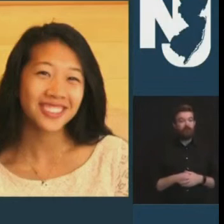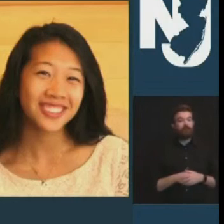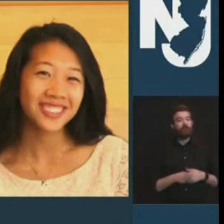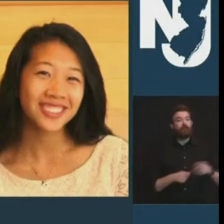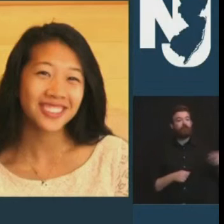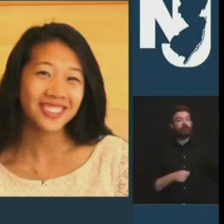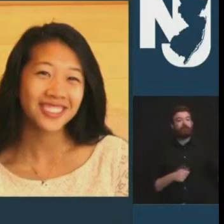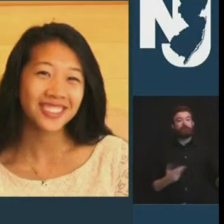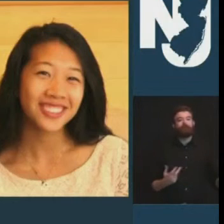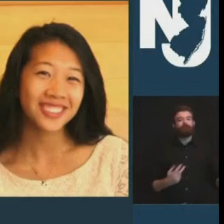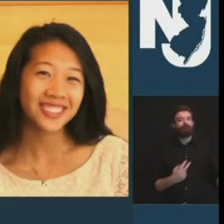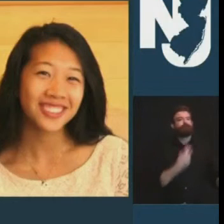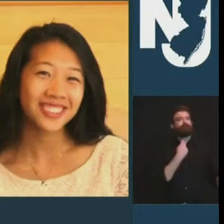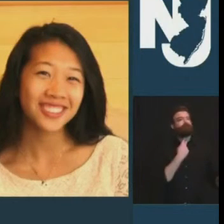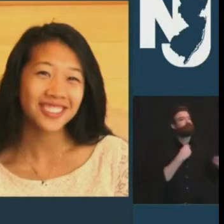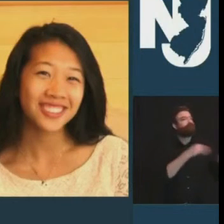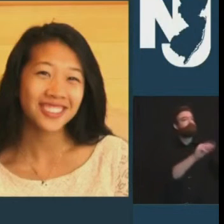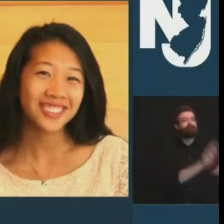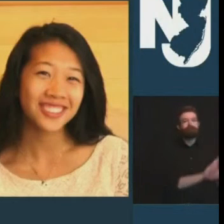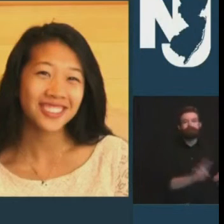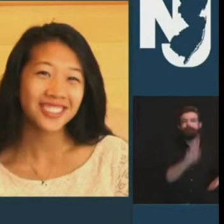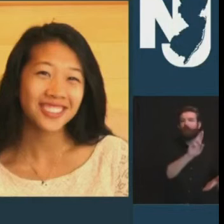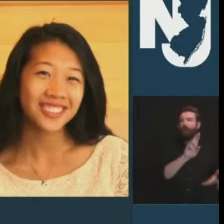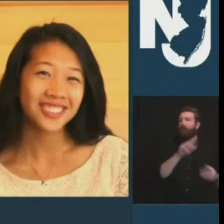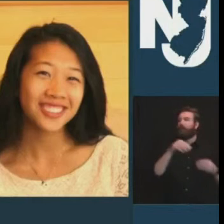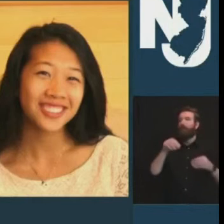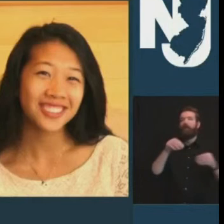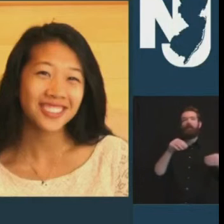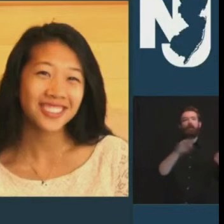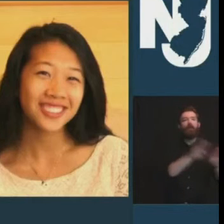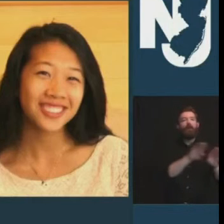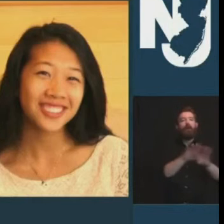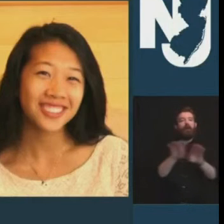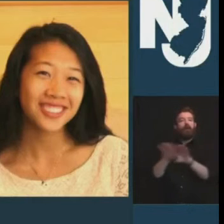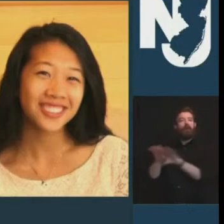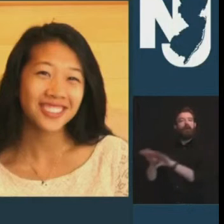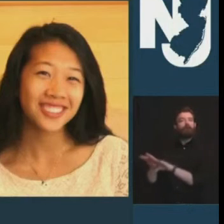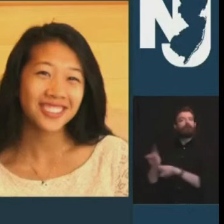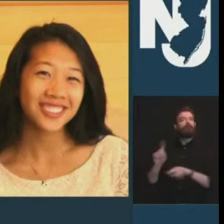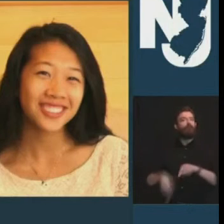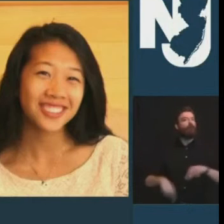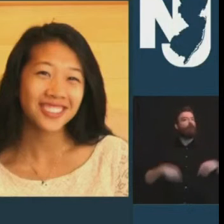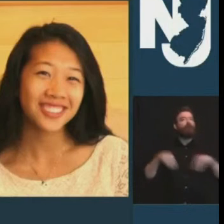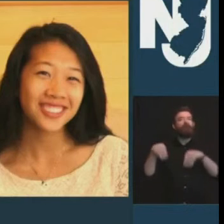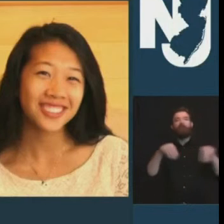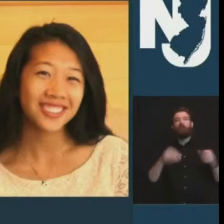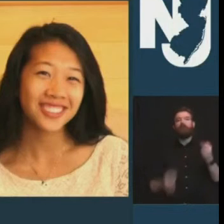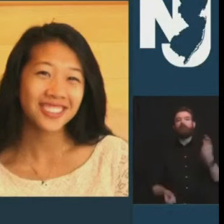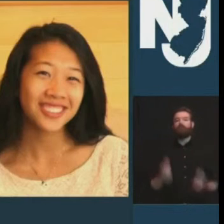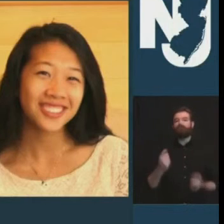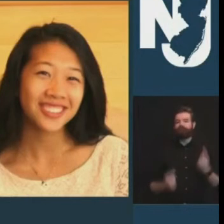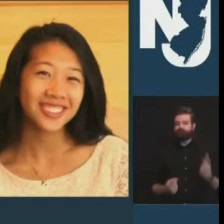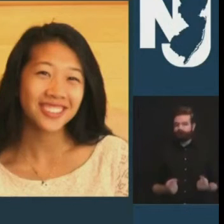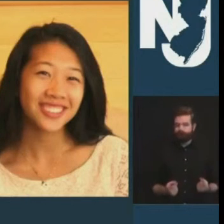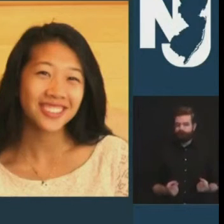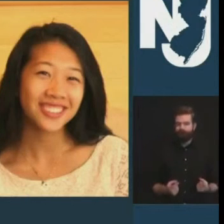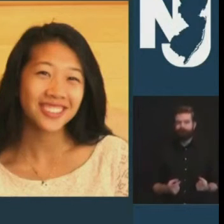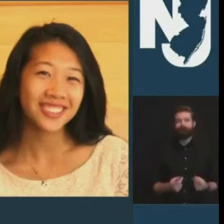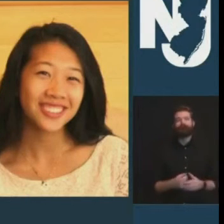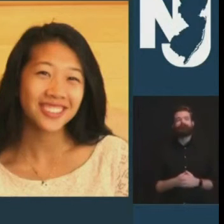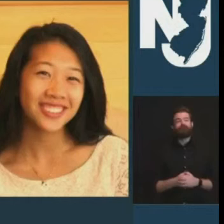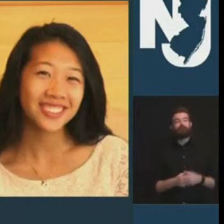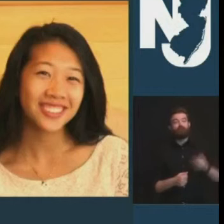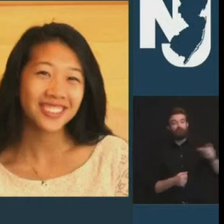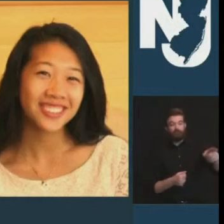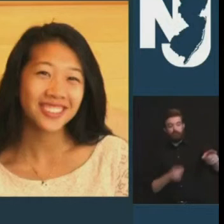for the people is sold founder on the left barbie zimmerman beer and coo rachel chang on the right with whom i had the